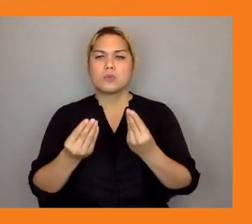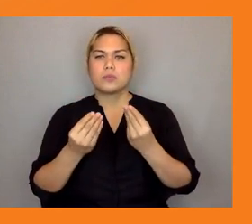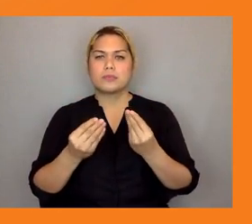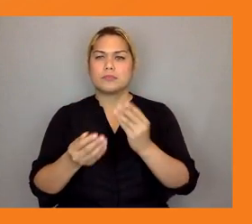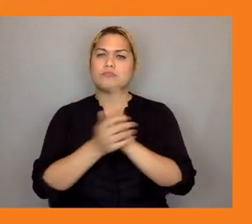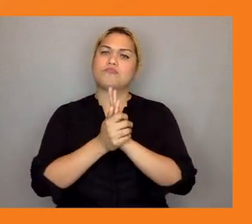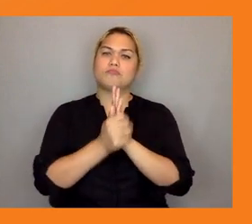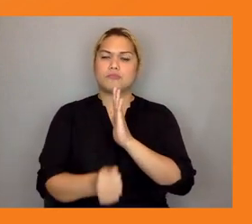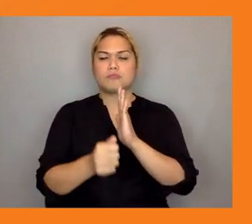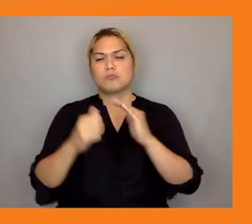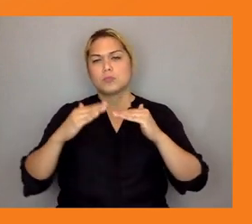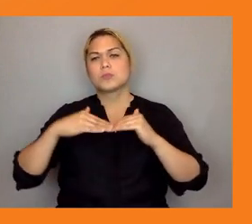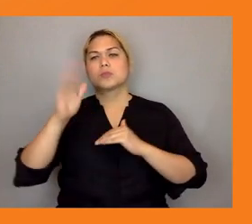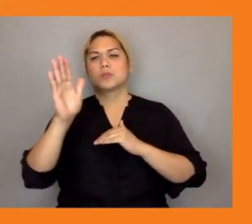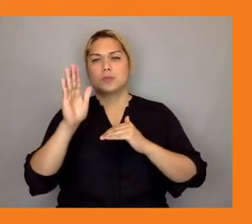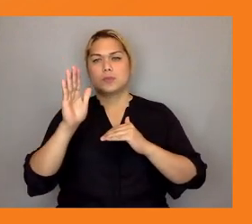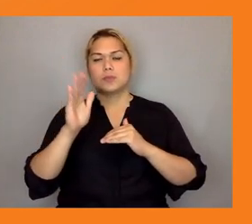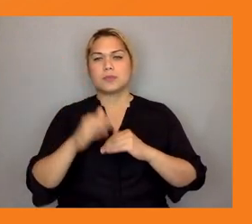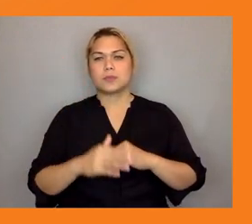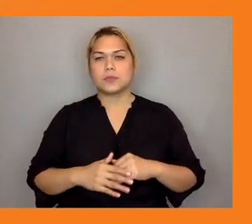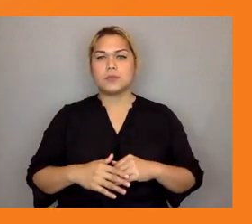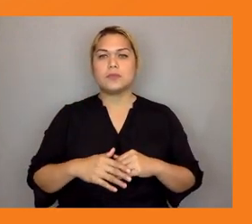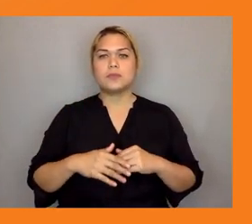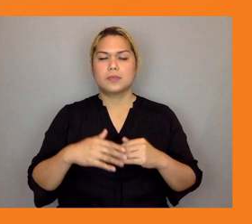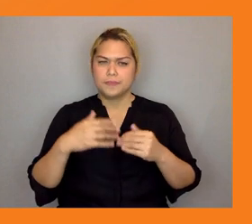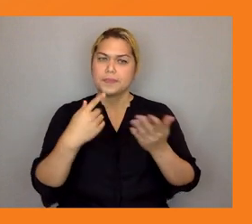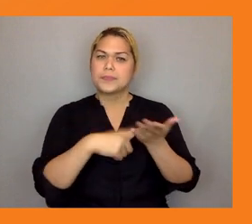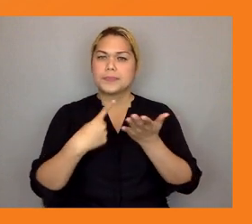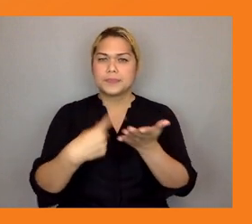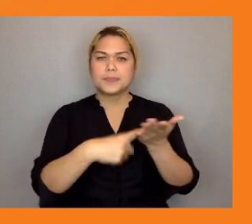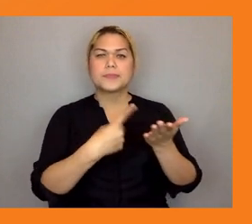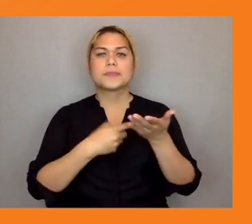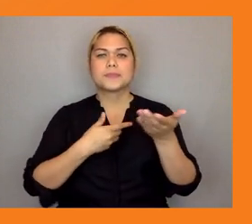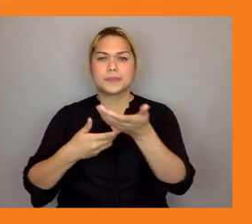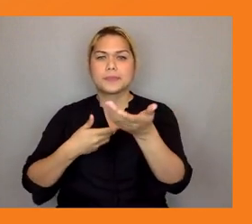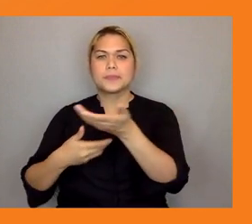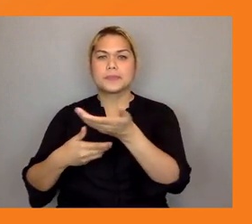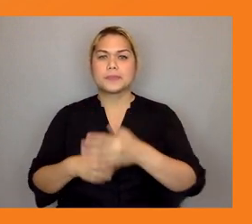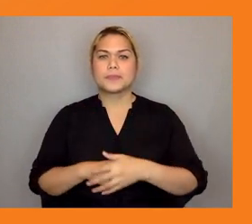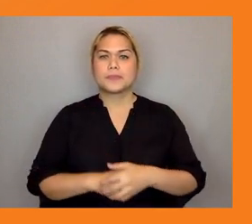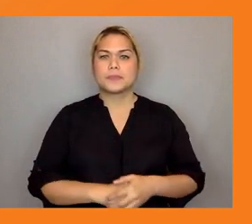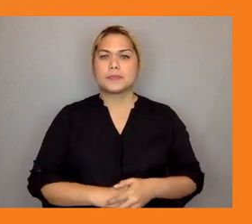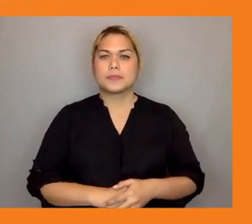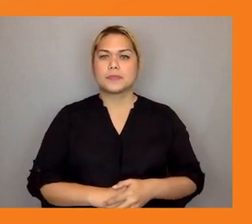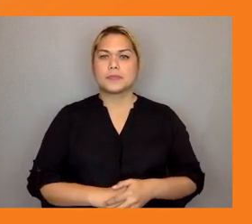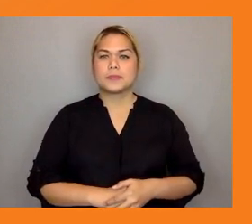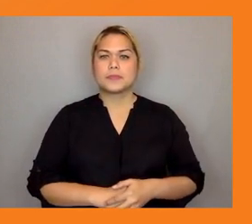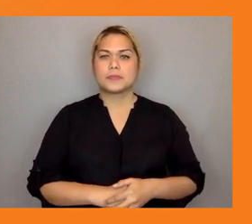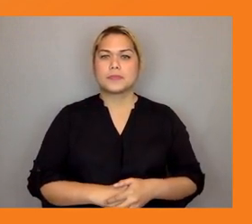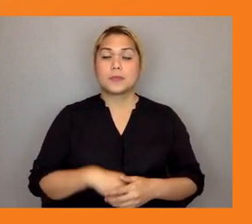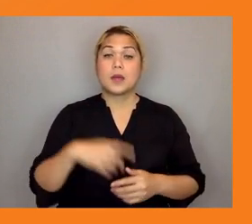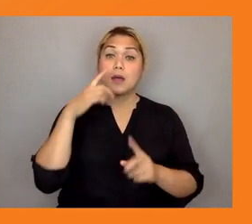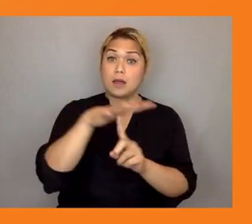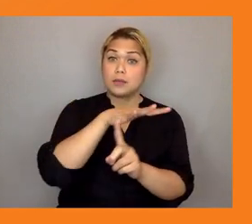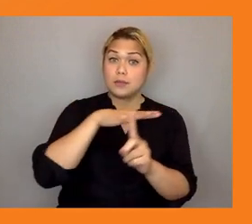of this first step a just transition towards environmentally sustainable economies and societies in asia pacific clearly opens